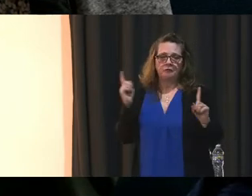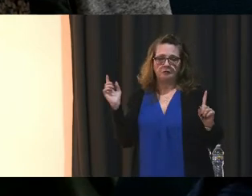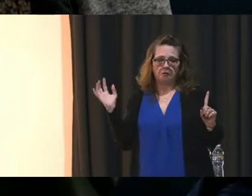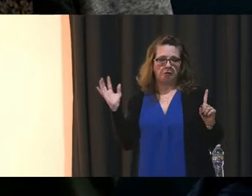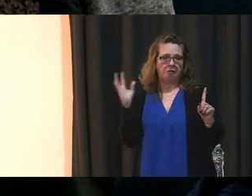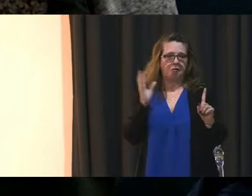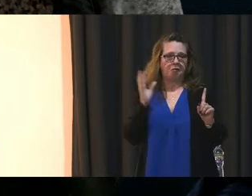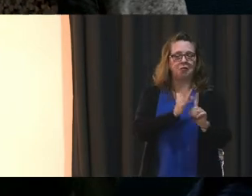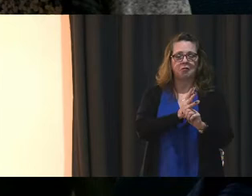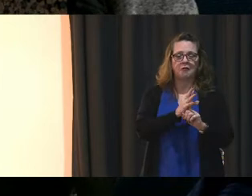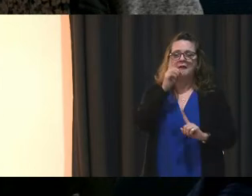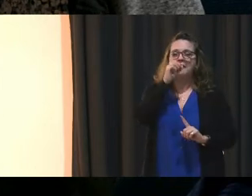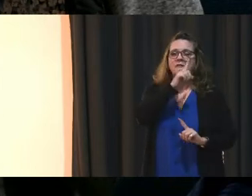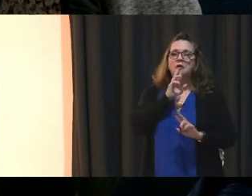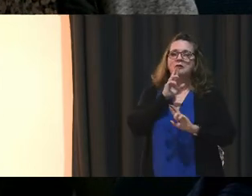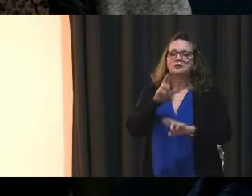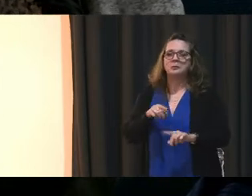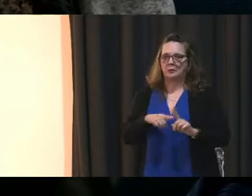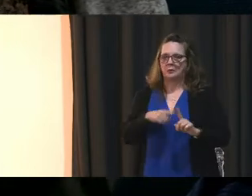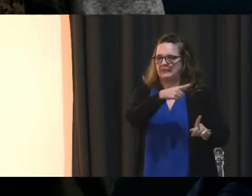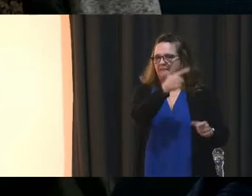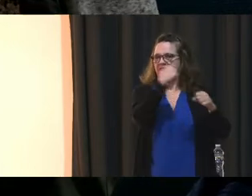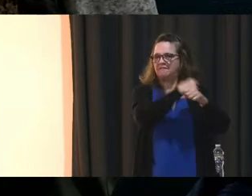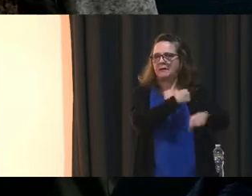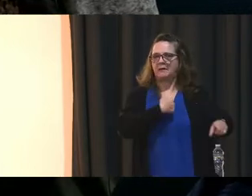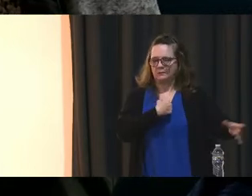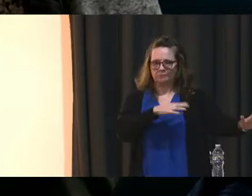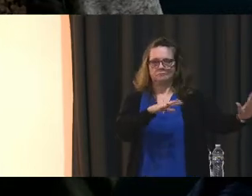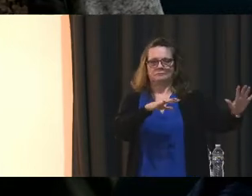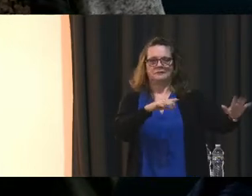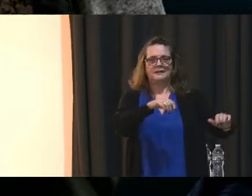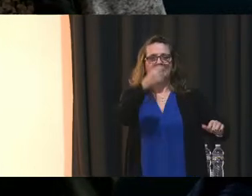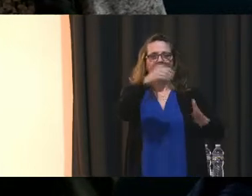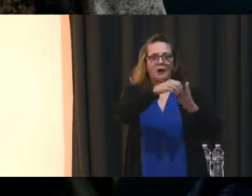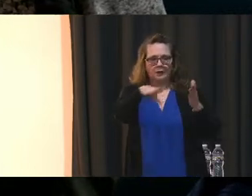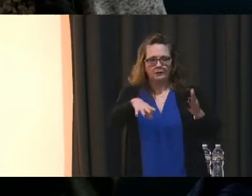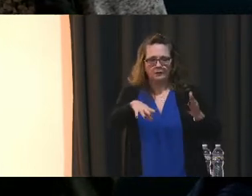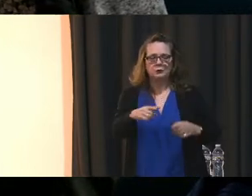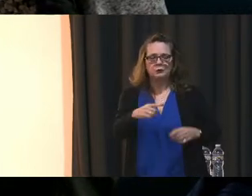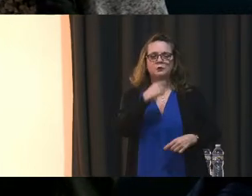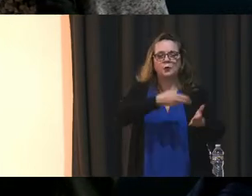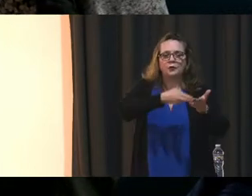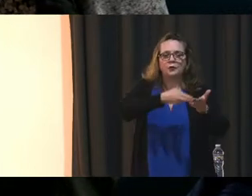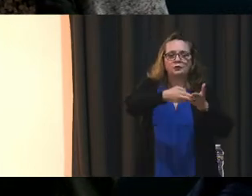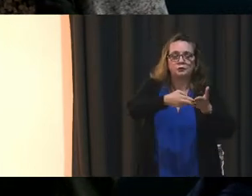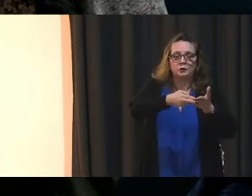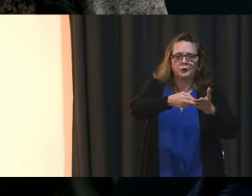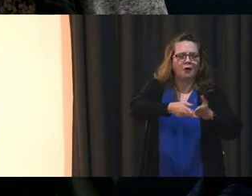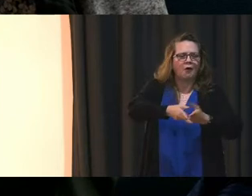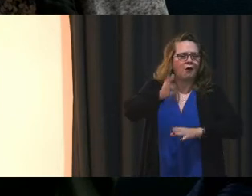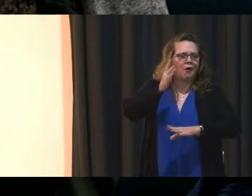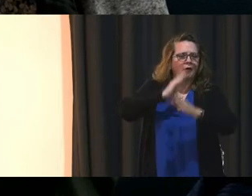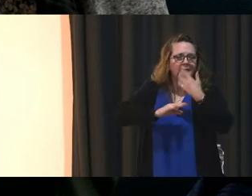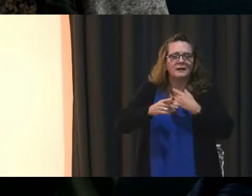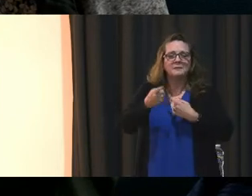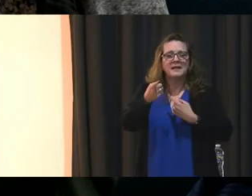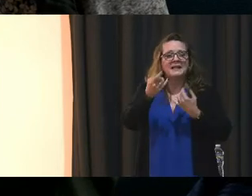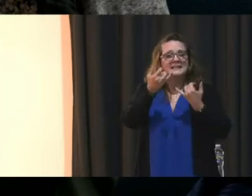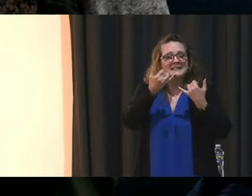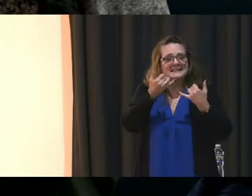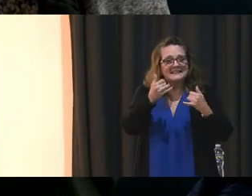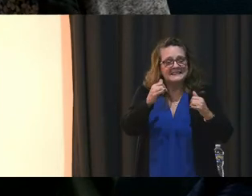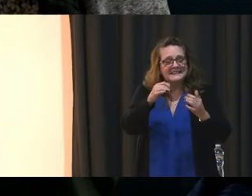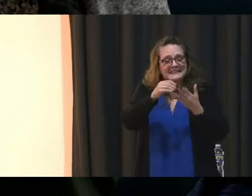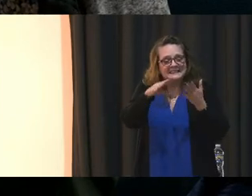reports that it was a teacher who was violent. And then even though other students reported the truth months ago, the teacher is still fighting those